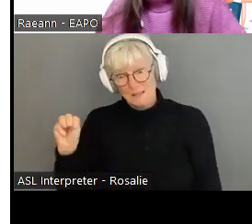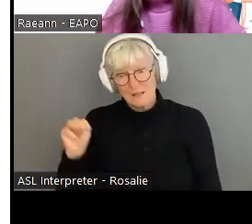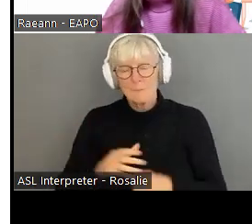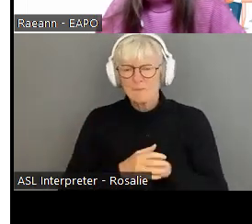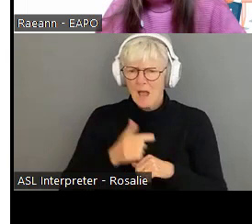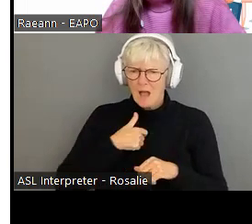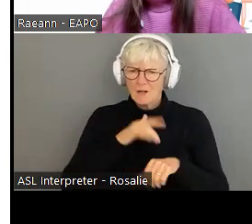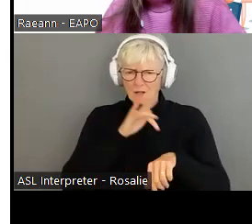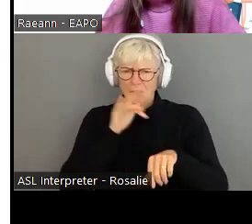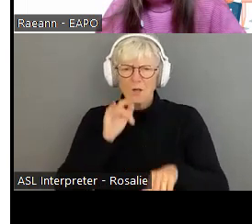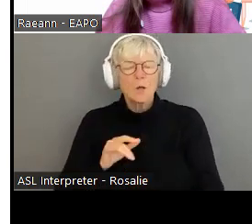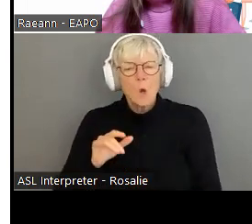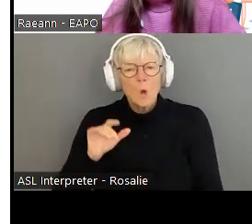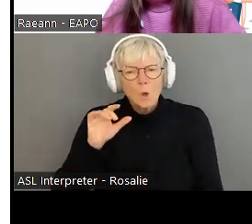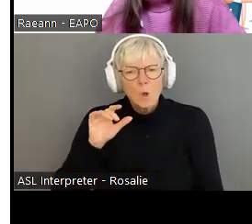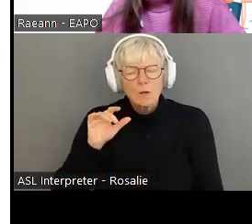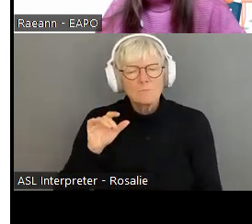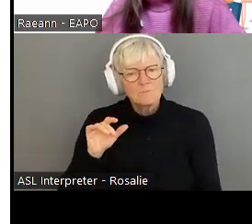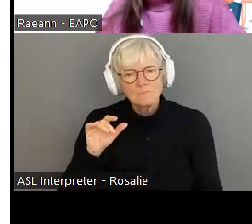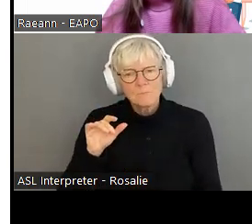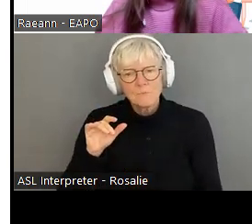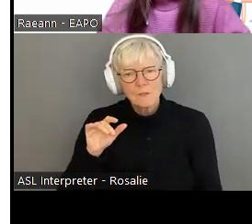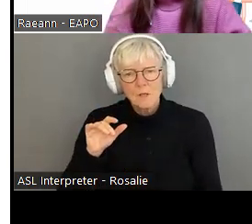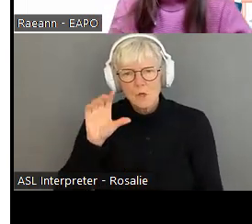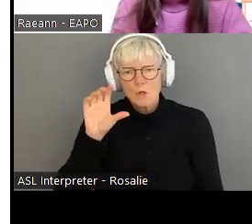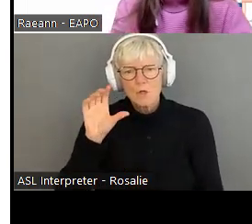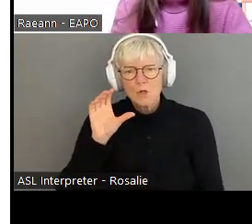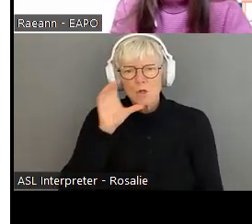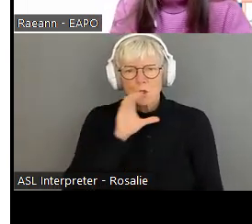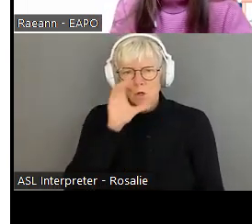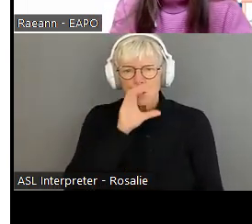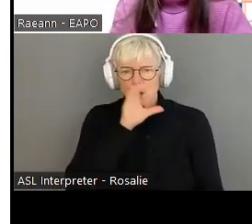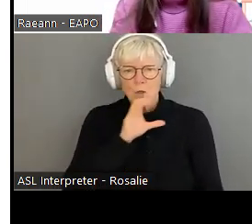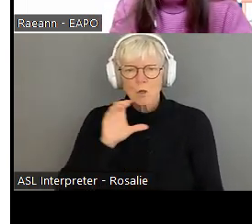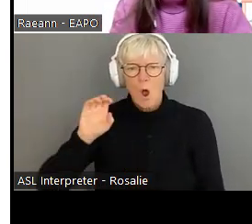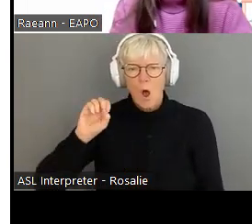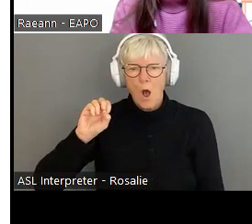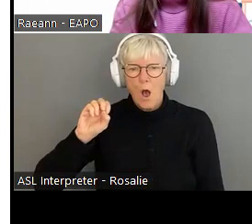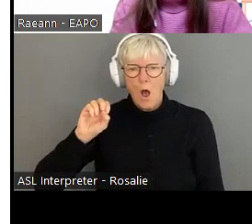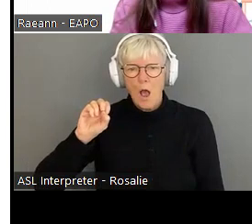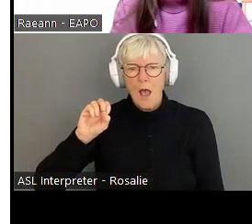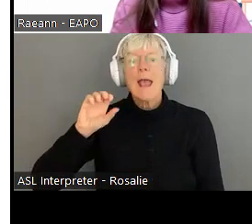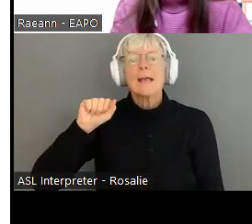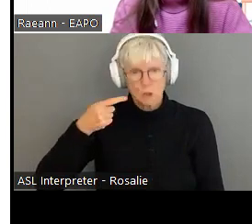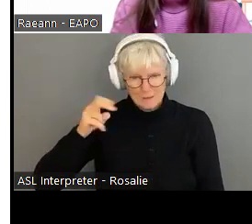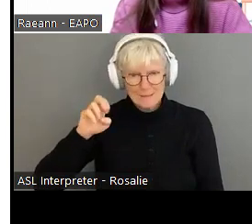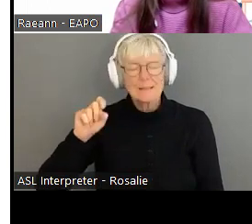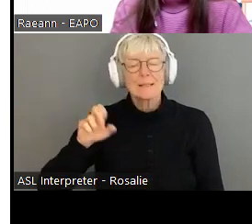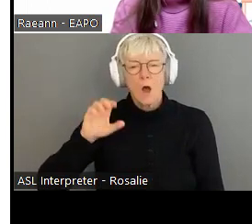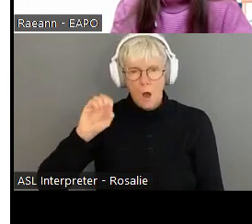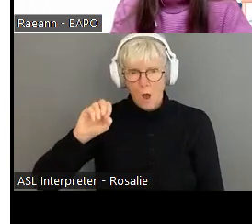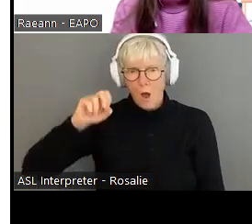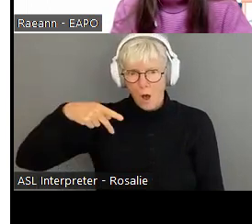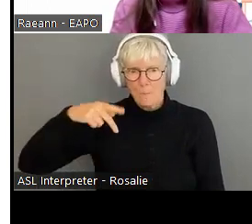optimization a little bit earlier, so I know it's a big word that, uh, the general public doesn't really understand that this refers to, um,